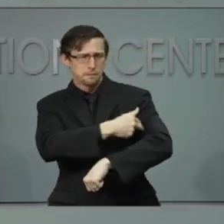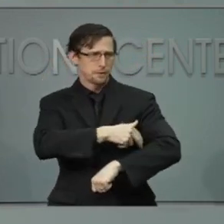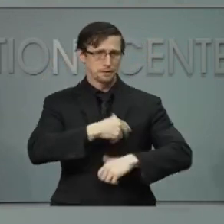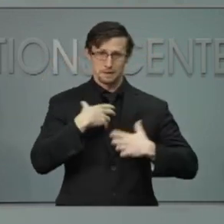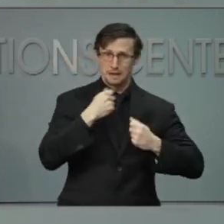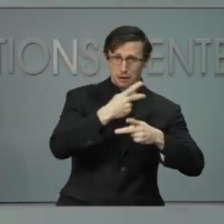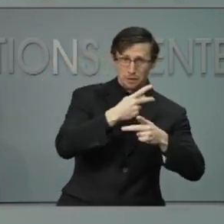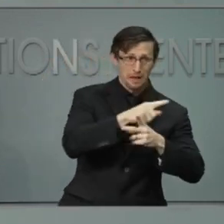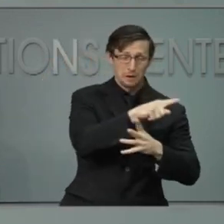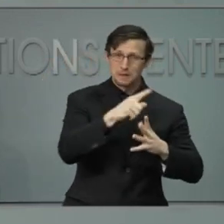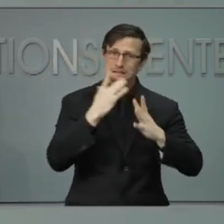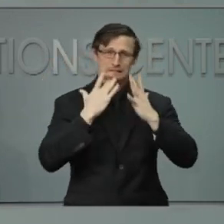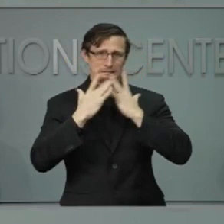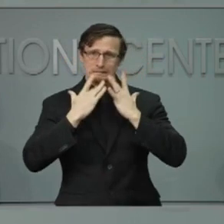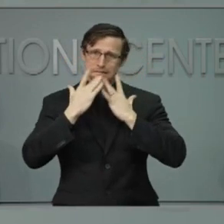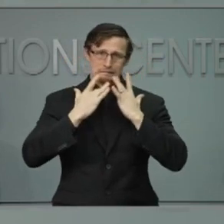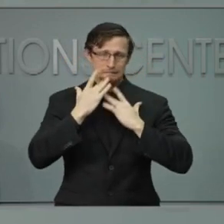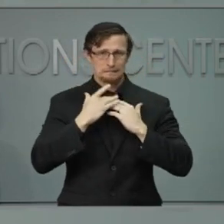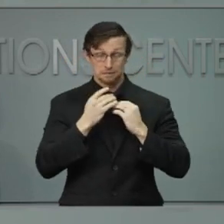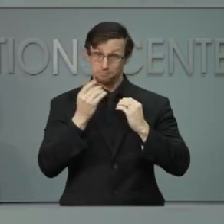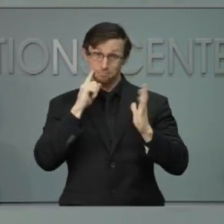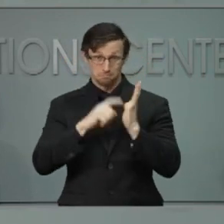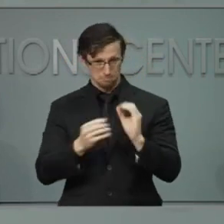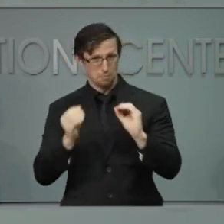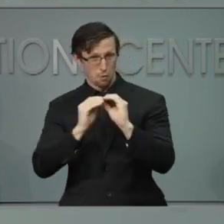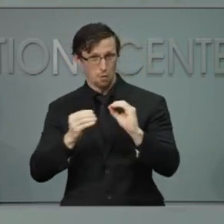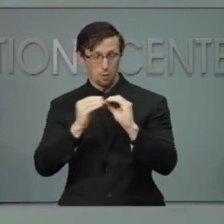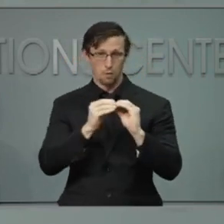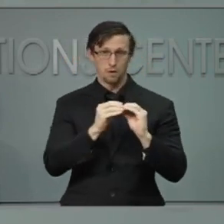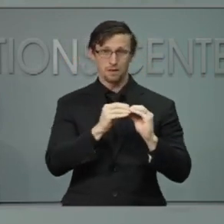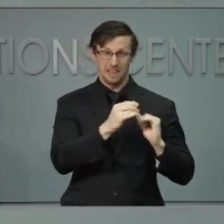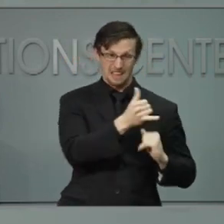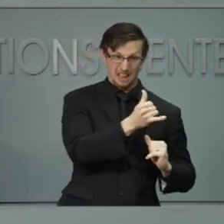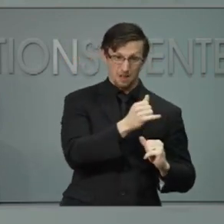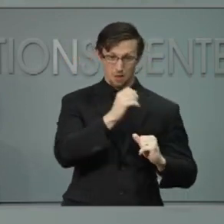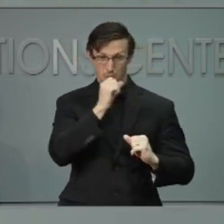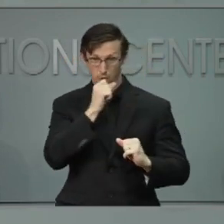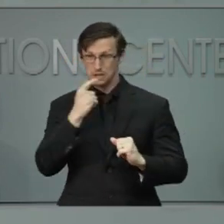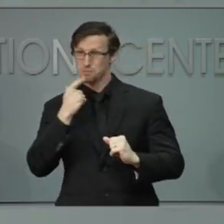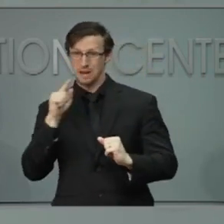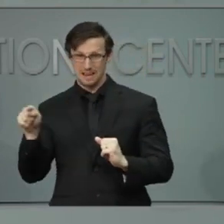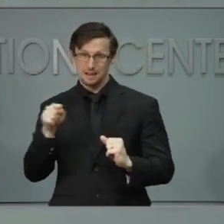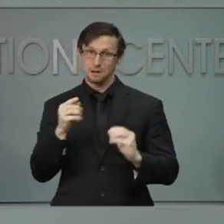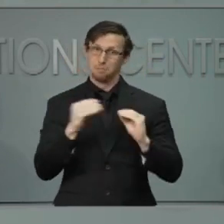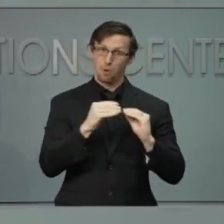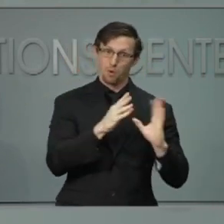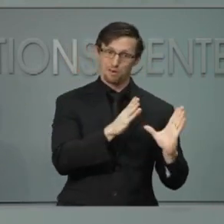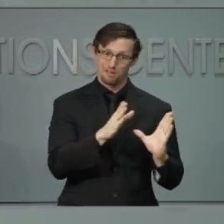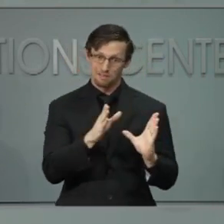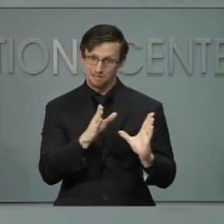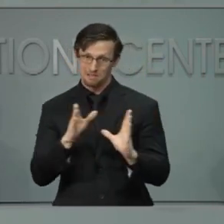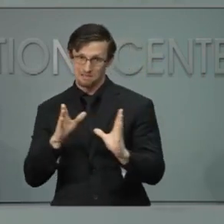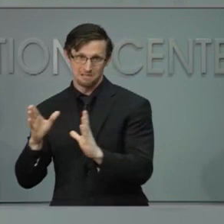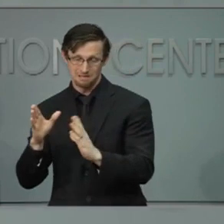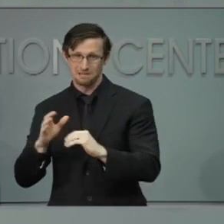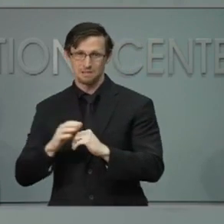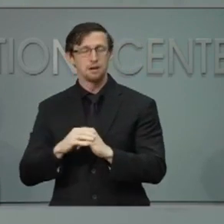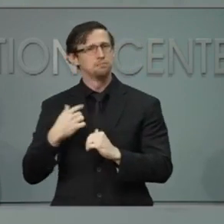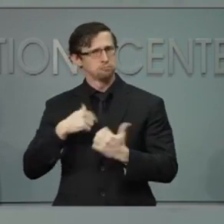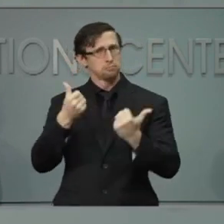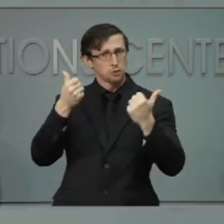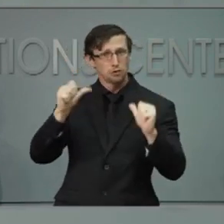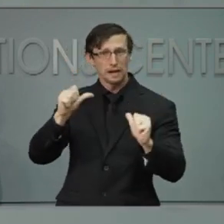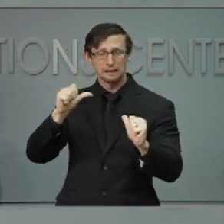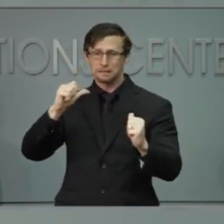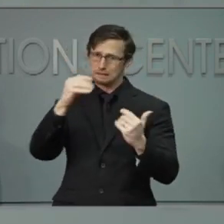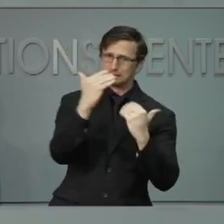strained and more counties are moving into the orange and red zones. We've taken strong steps to prevent the spread